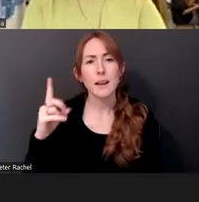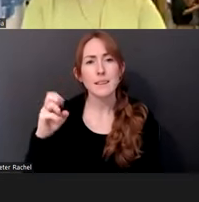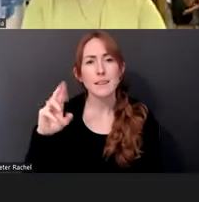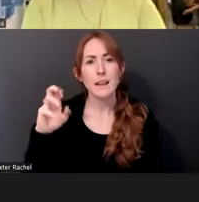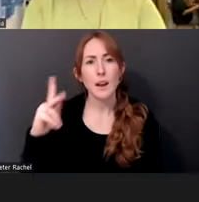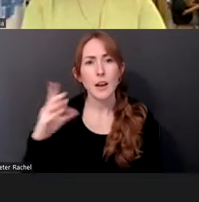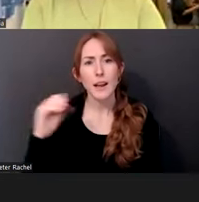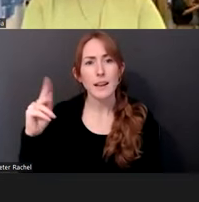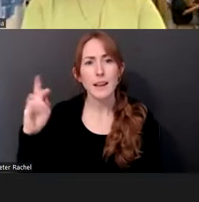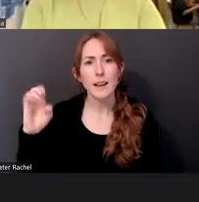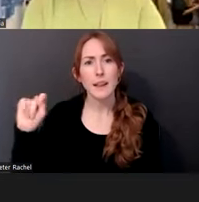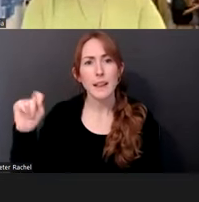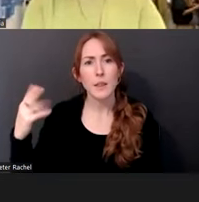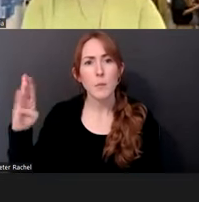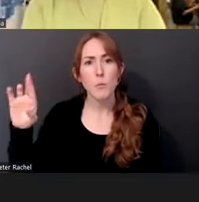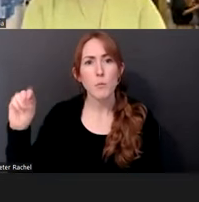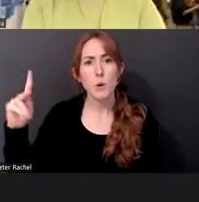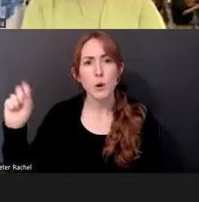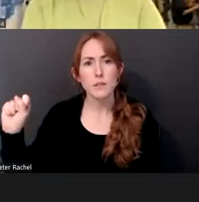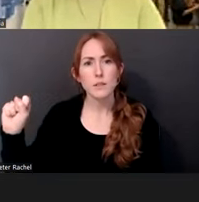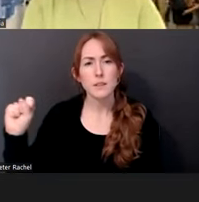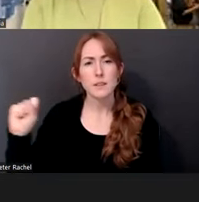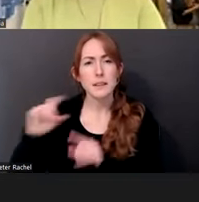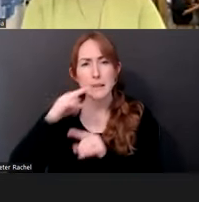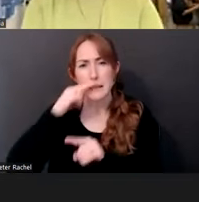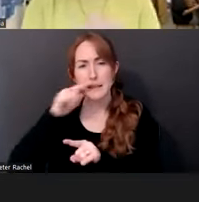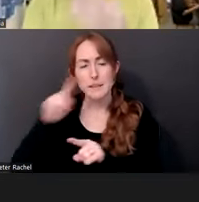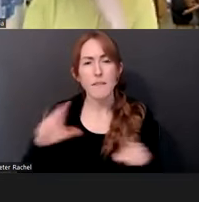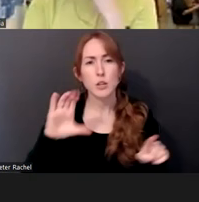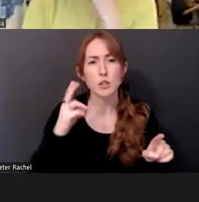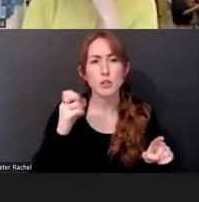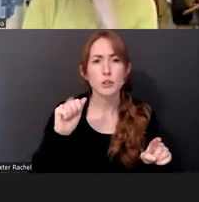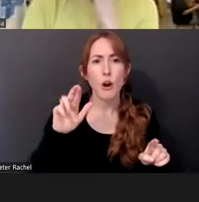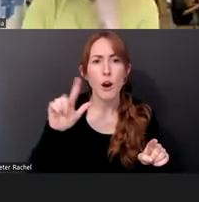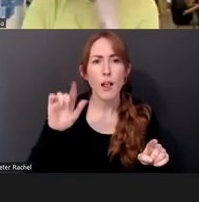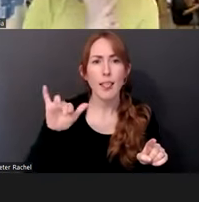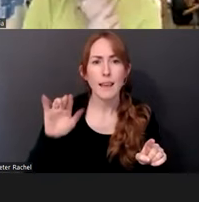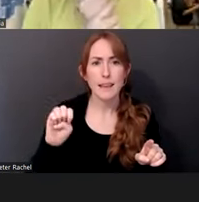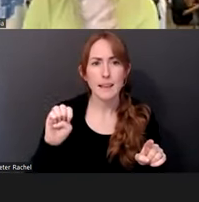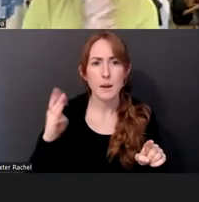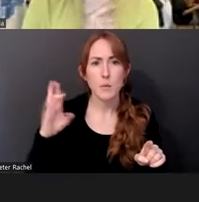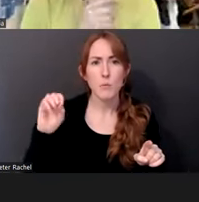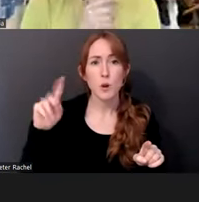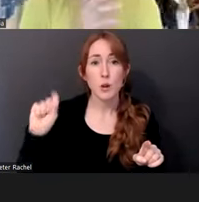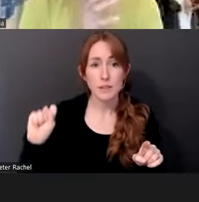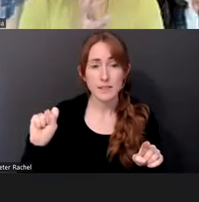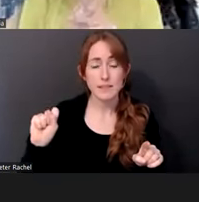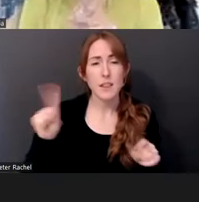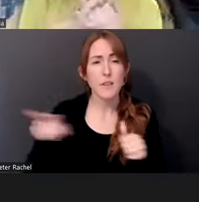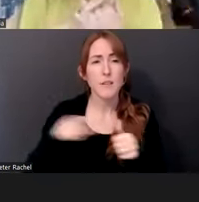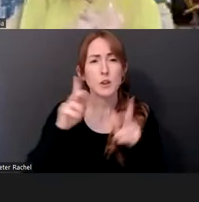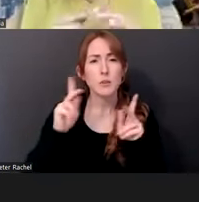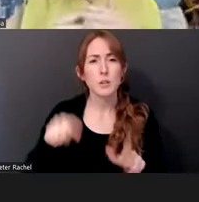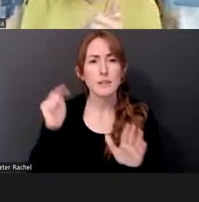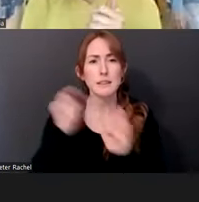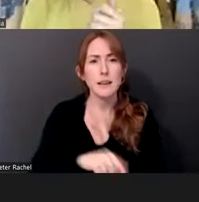Brooks Jr., who was the first person, executed through lethal injection in the United States. And I used it in a high school, um, setting, you